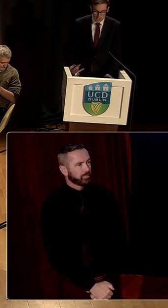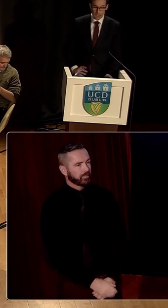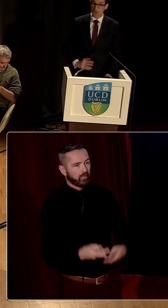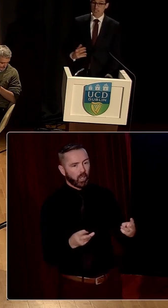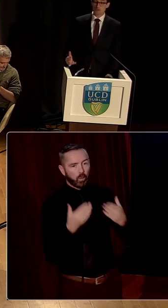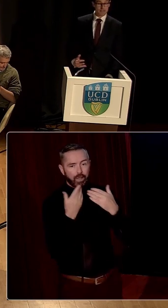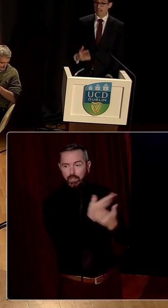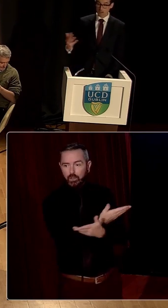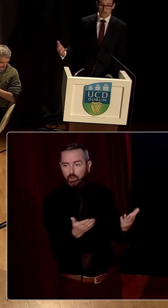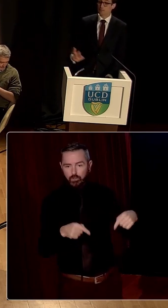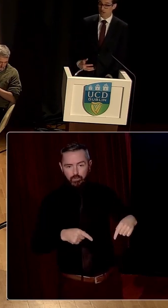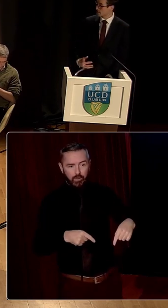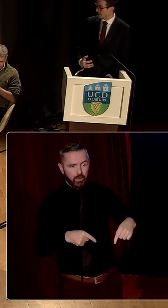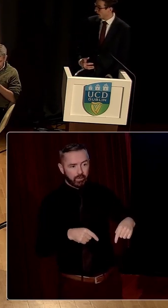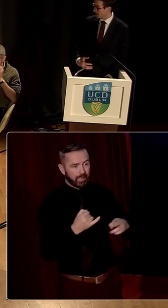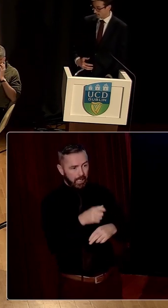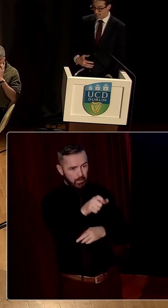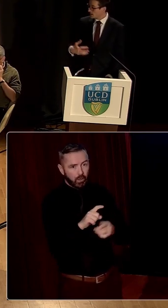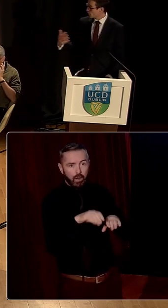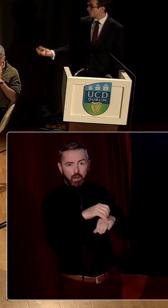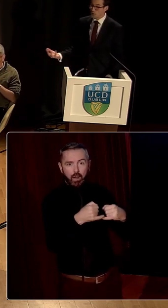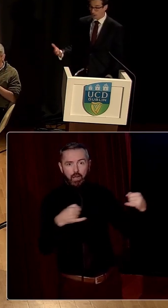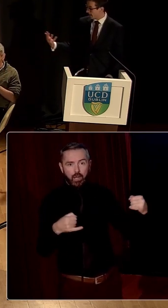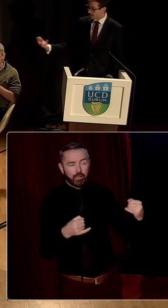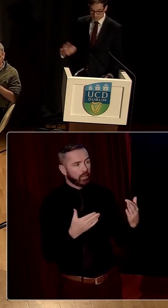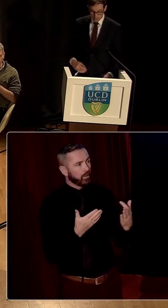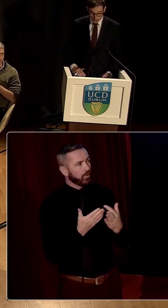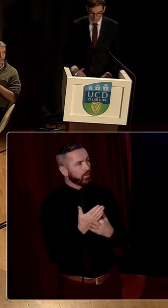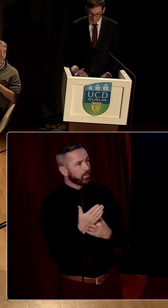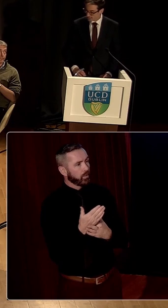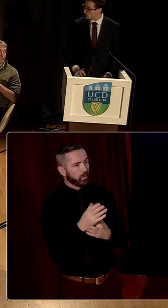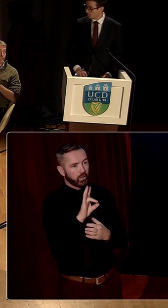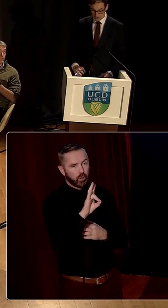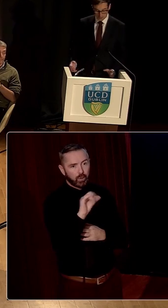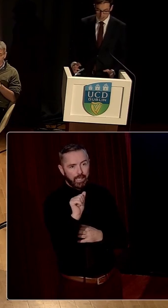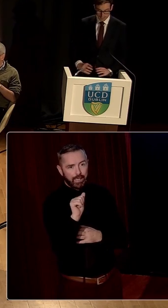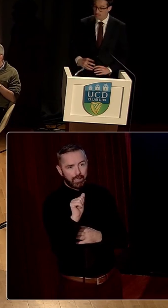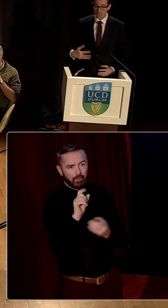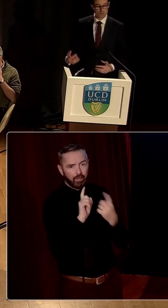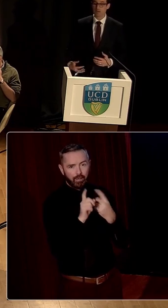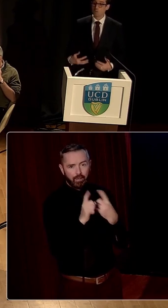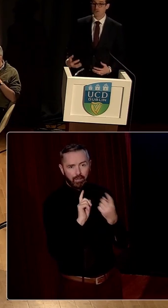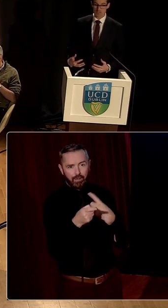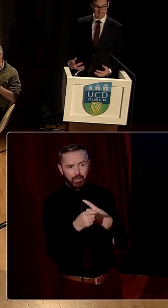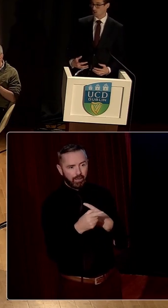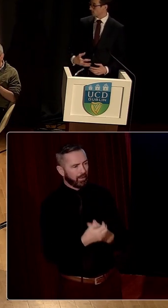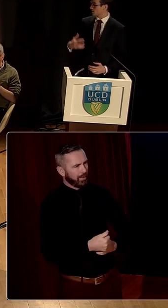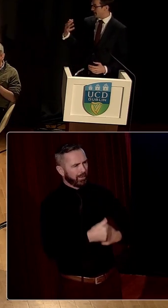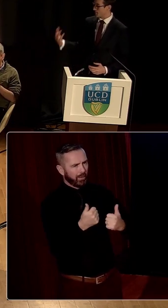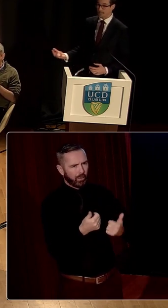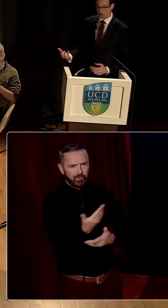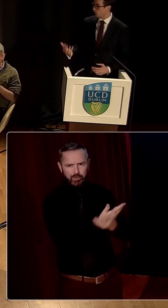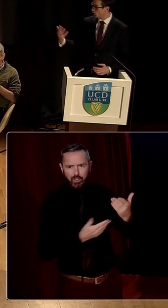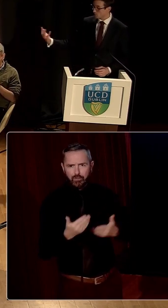I want to thank you, the audience for being here both in person and online through the Q&A that have come in through our chairs. There's been a wonderful